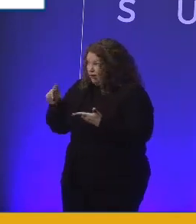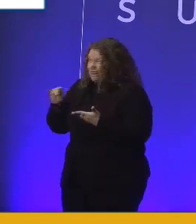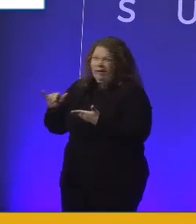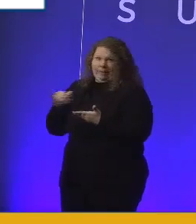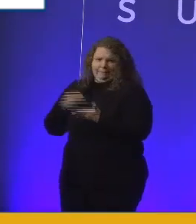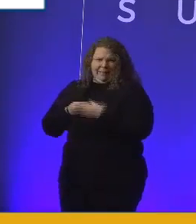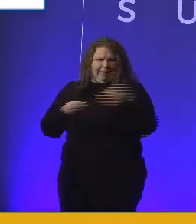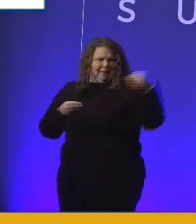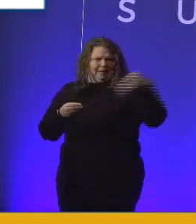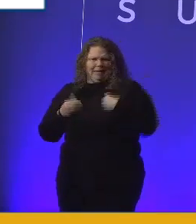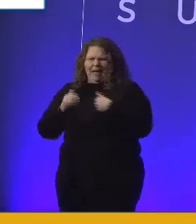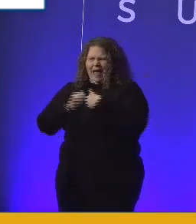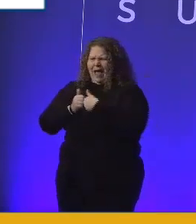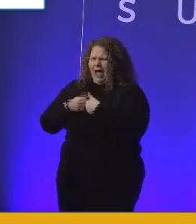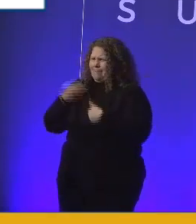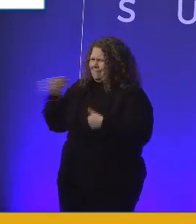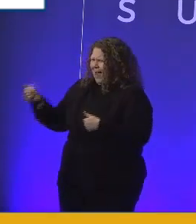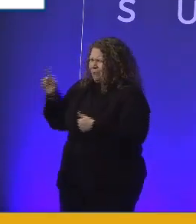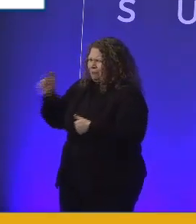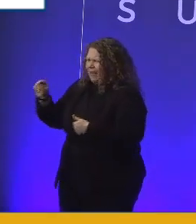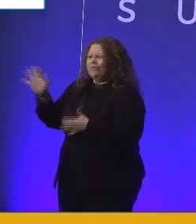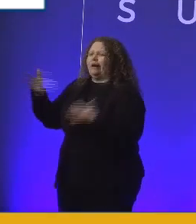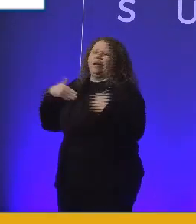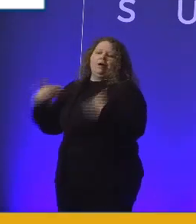working on an IT help desk.